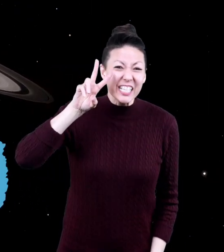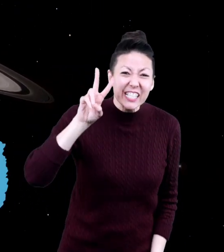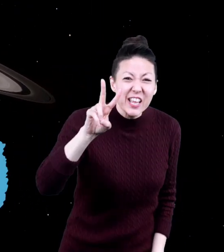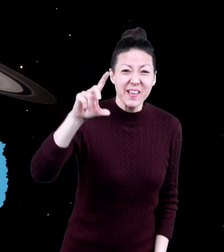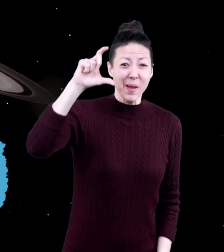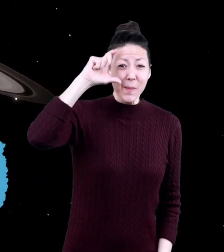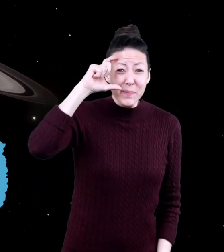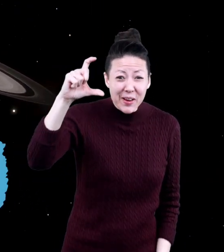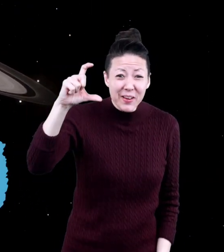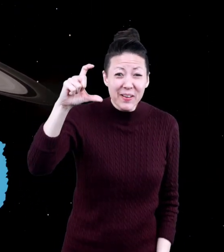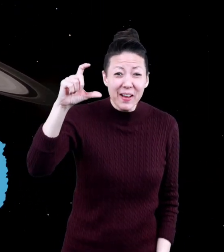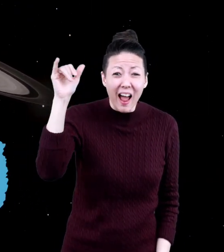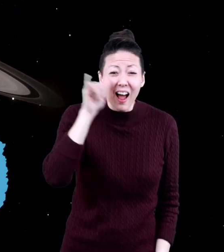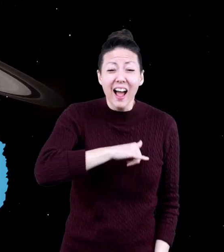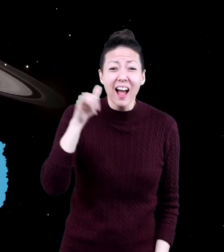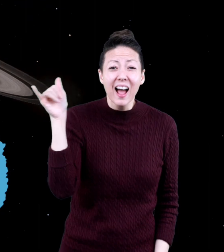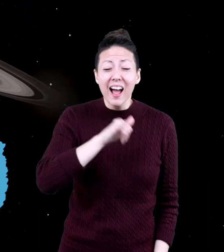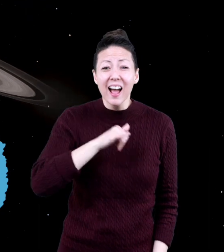82!